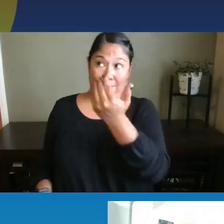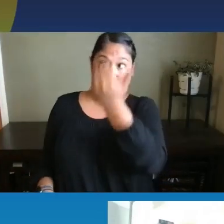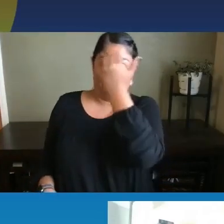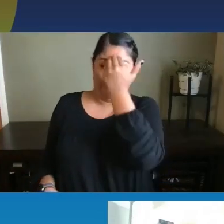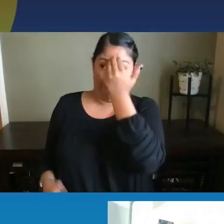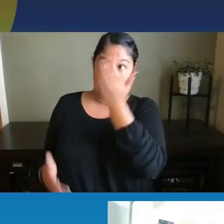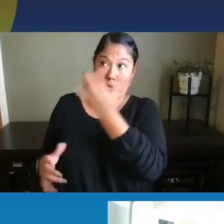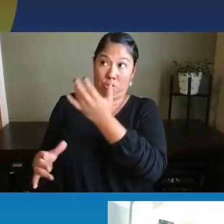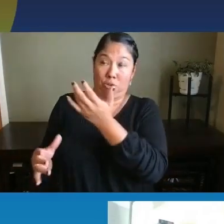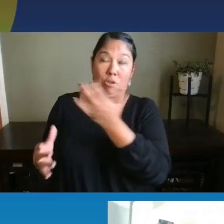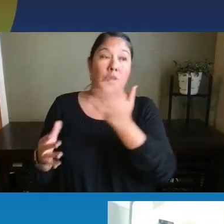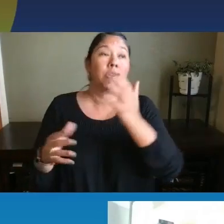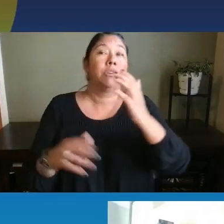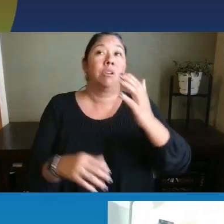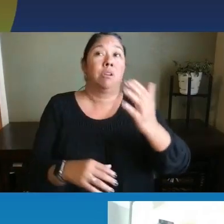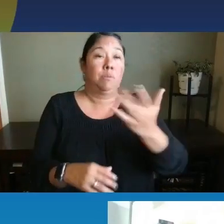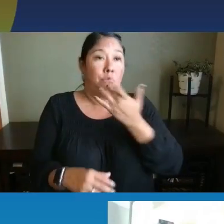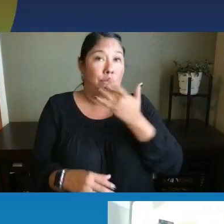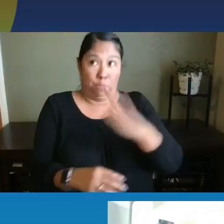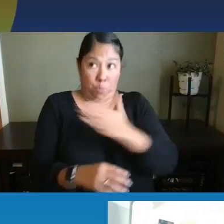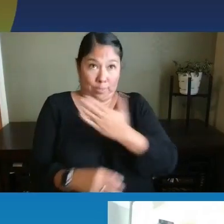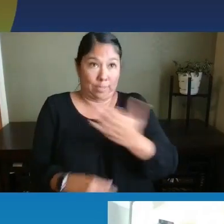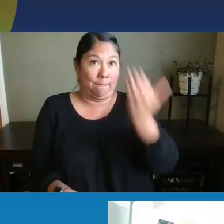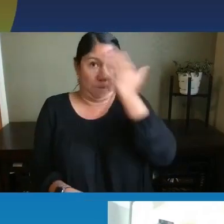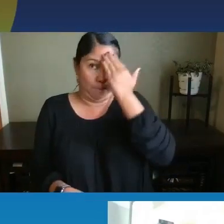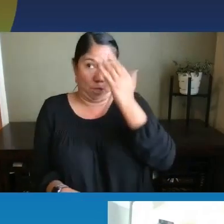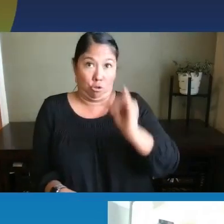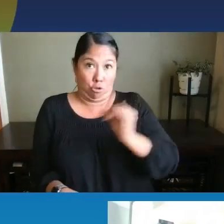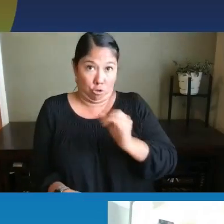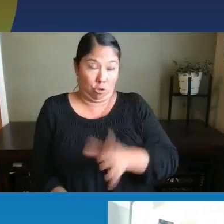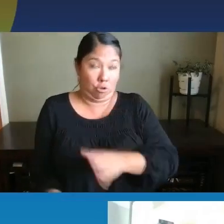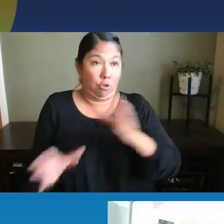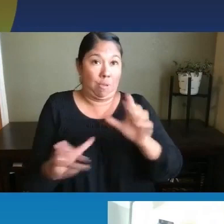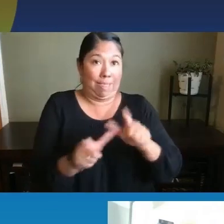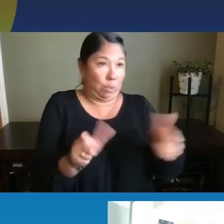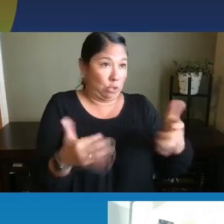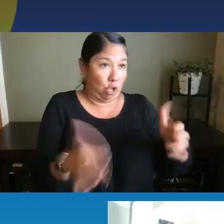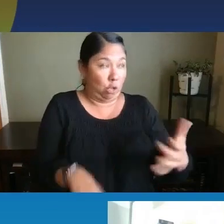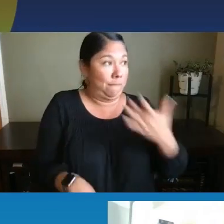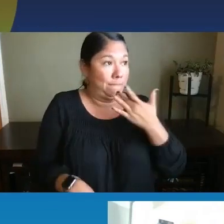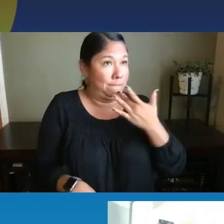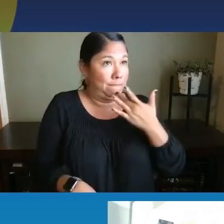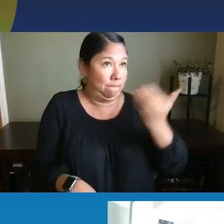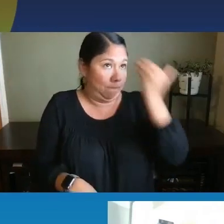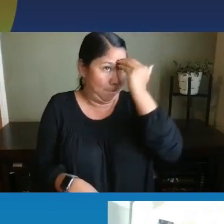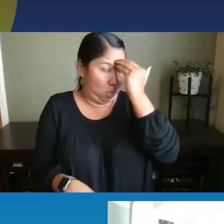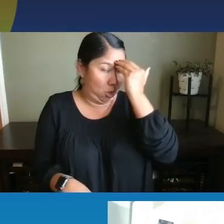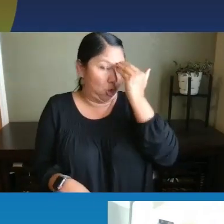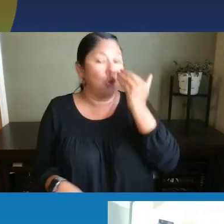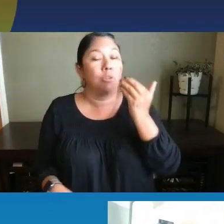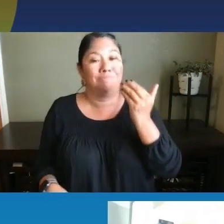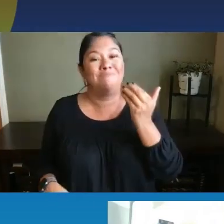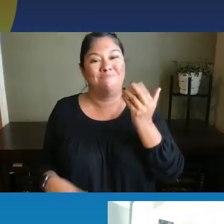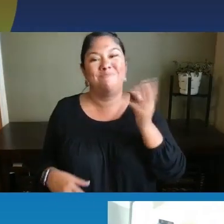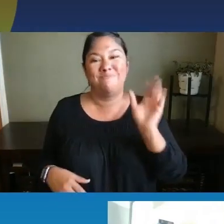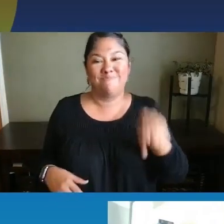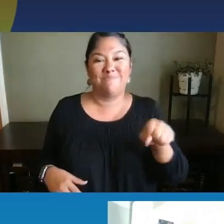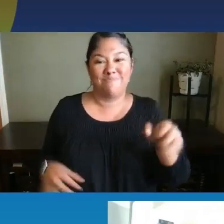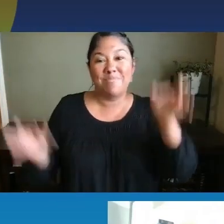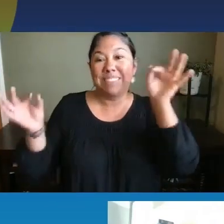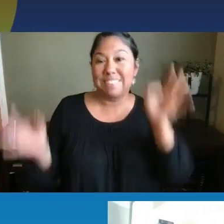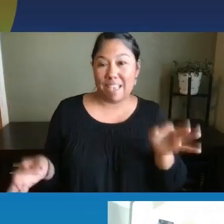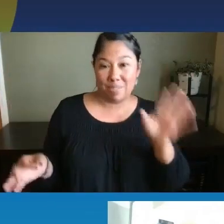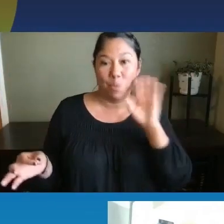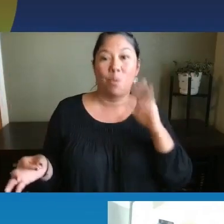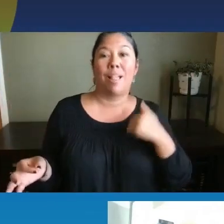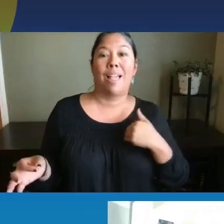They prefer music that's familiar to them. They prefer language that's already familiar to them. so, so yes, definitely they're going to start to have a preference for